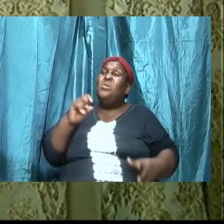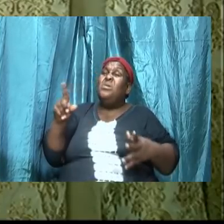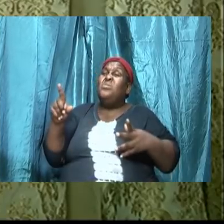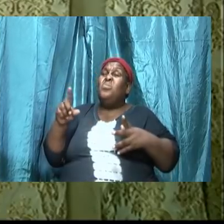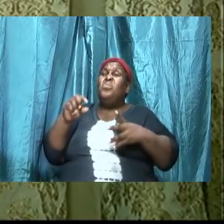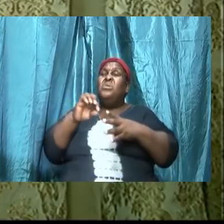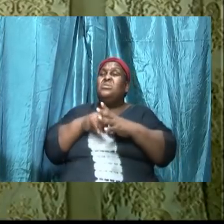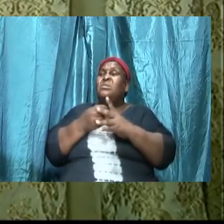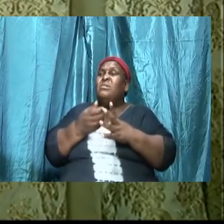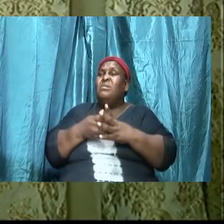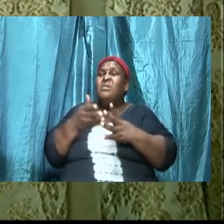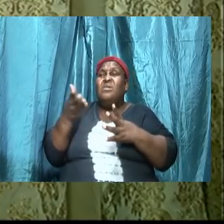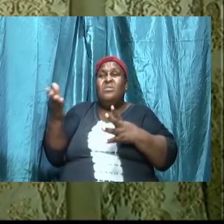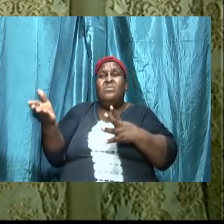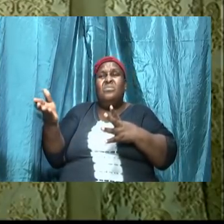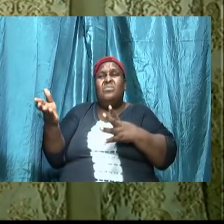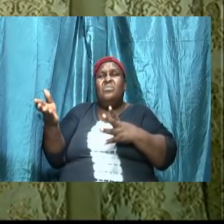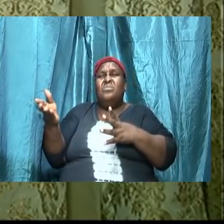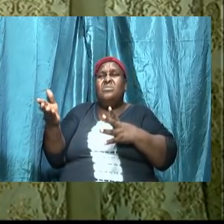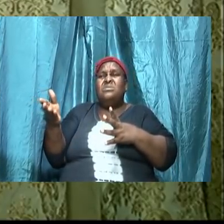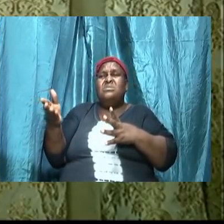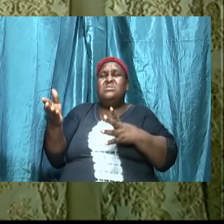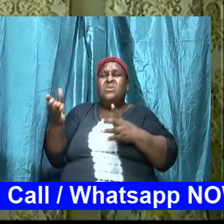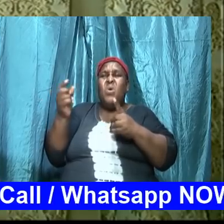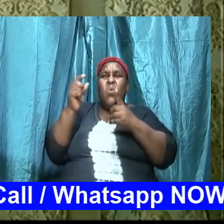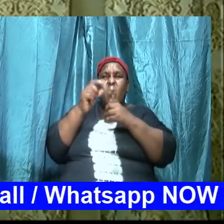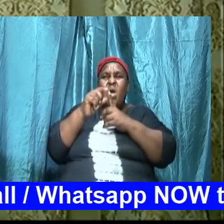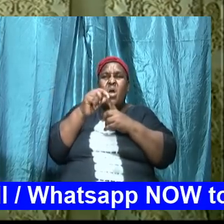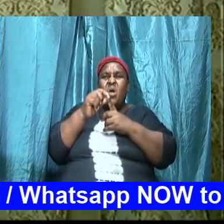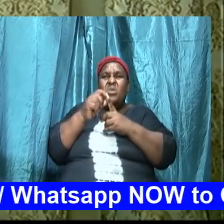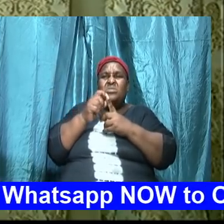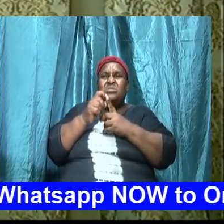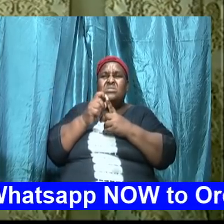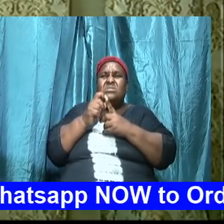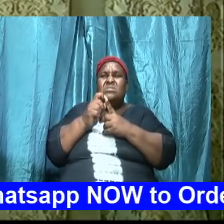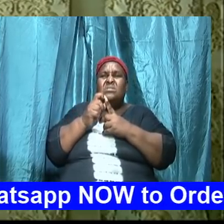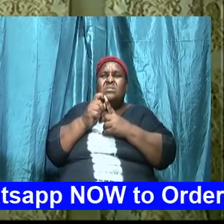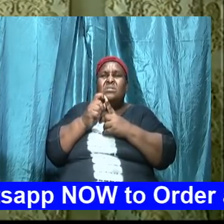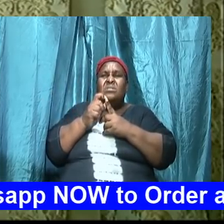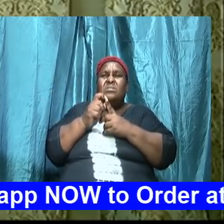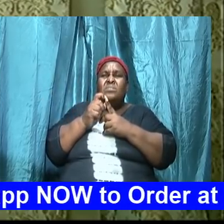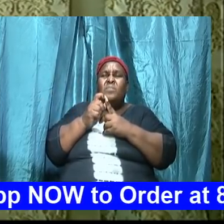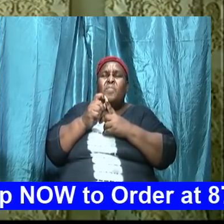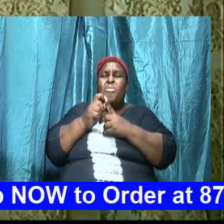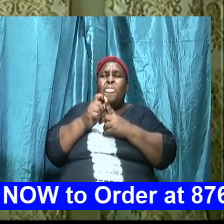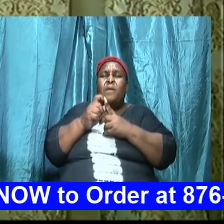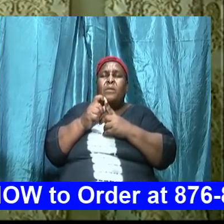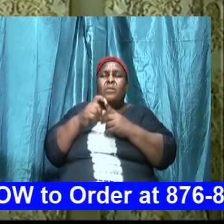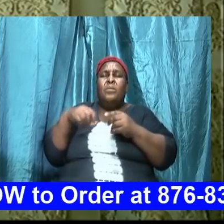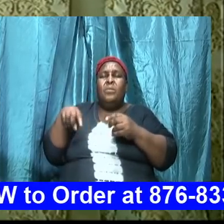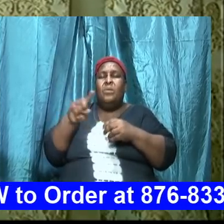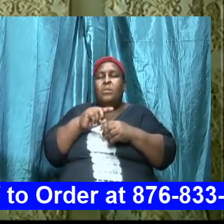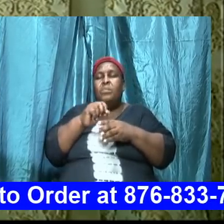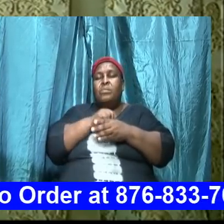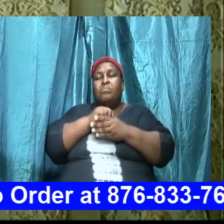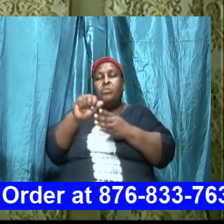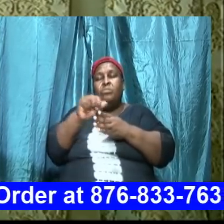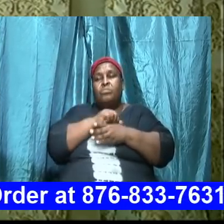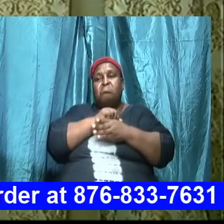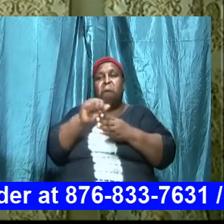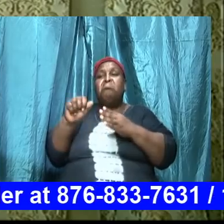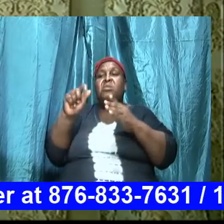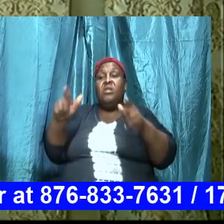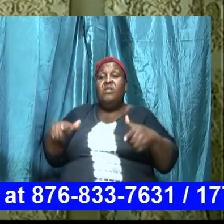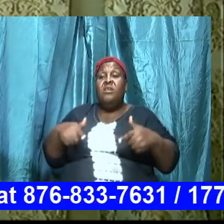lasciviousness we come into these when we start going to the practical walk in the word you know that's where we're going but